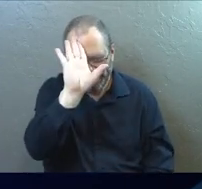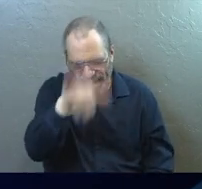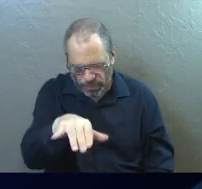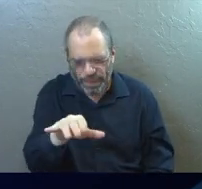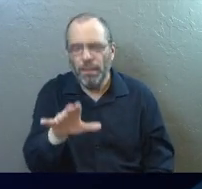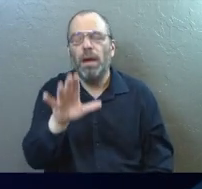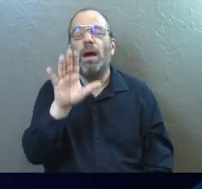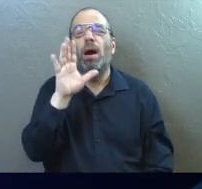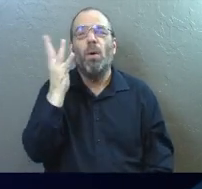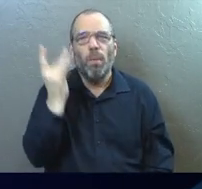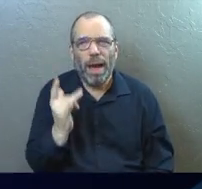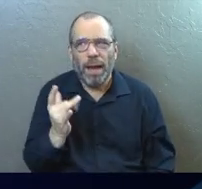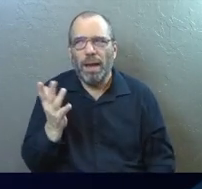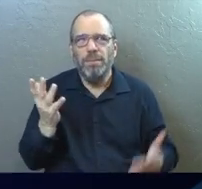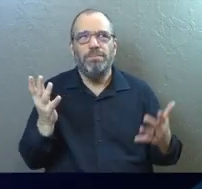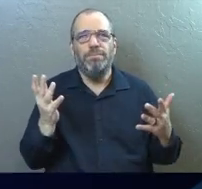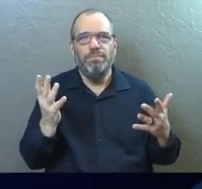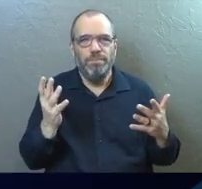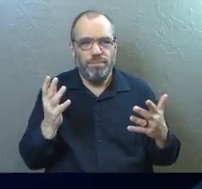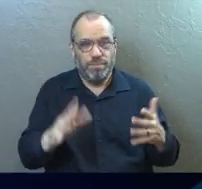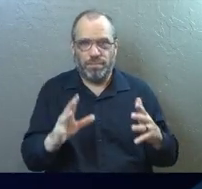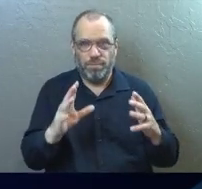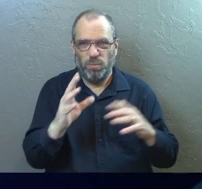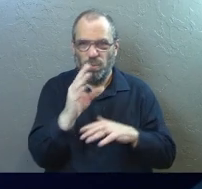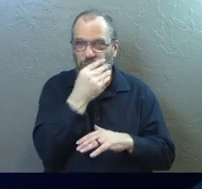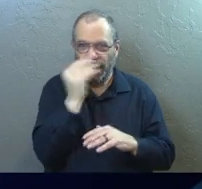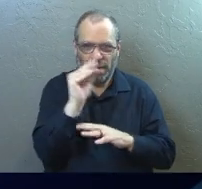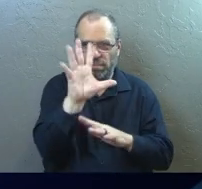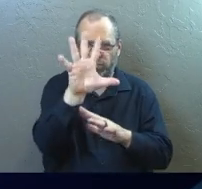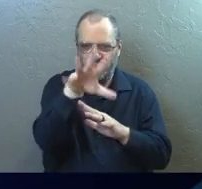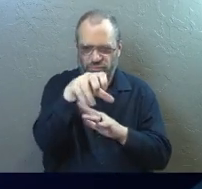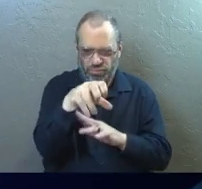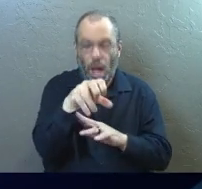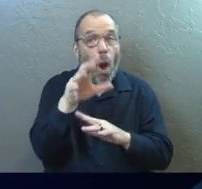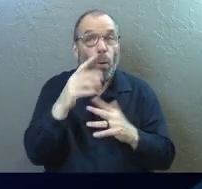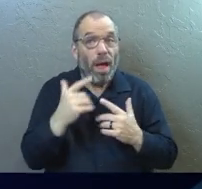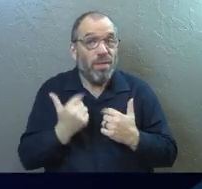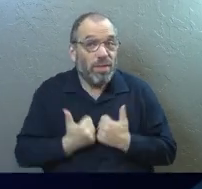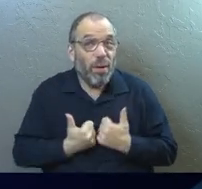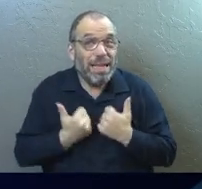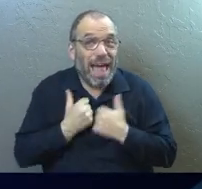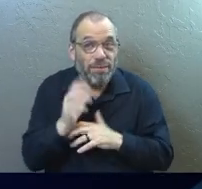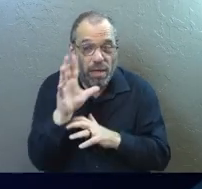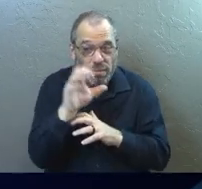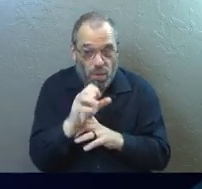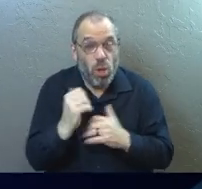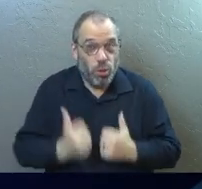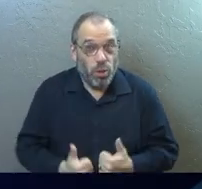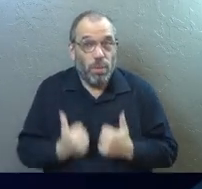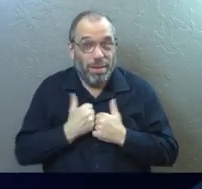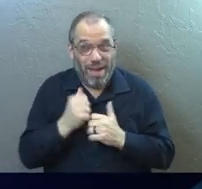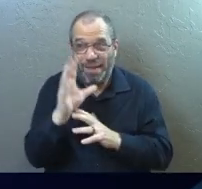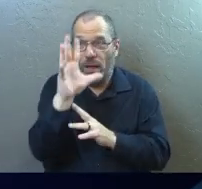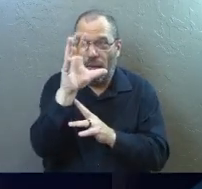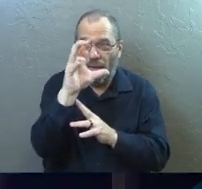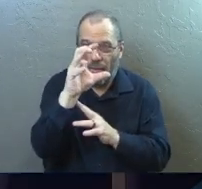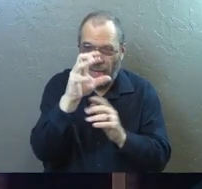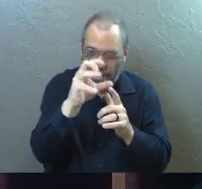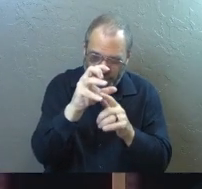Why? Because when they will, they're still alive. You can revive them.